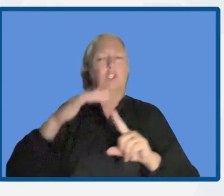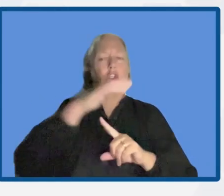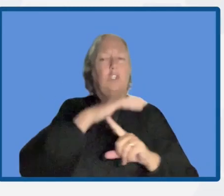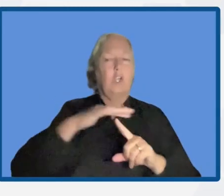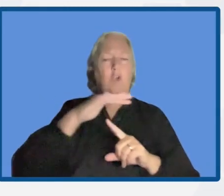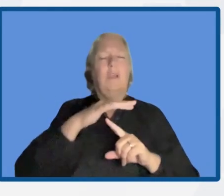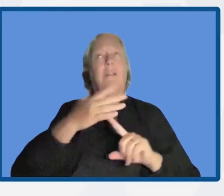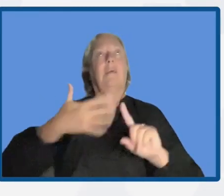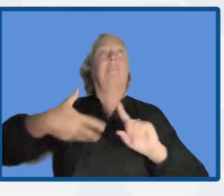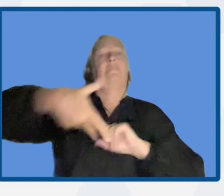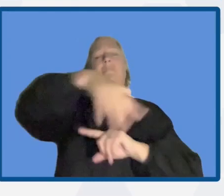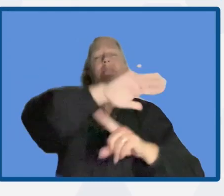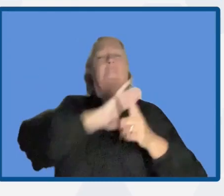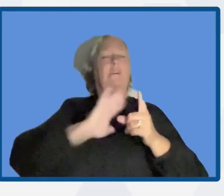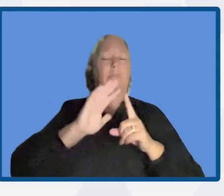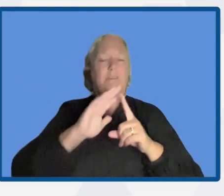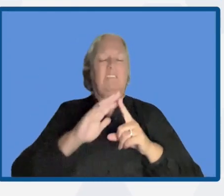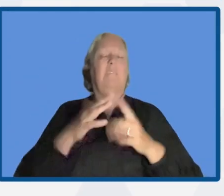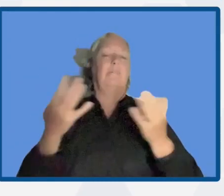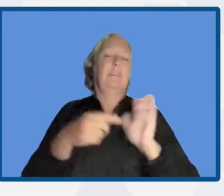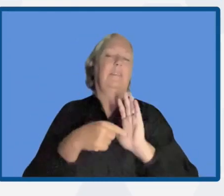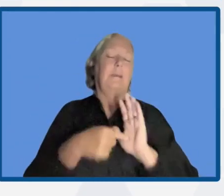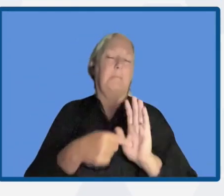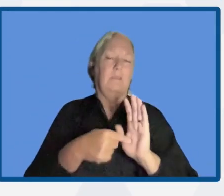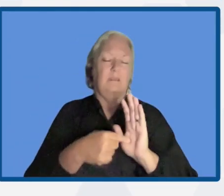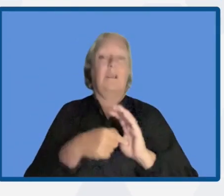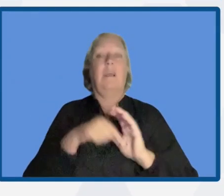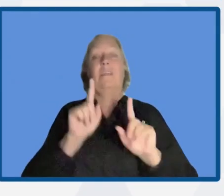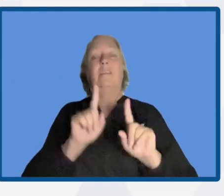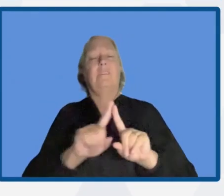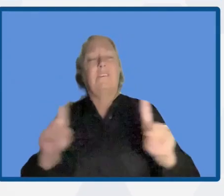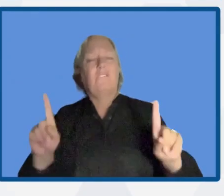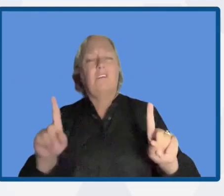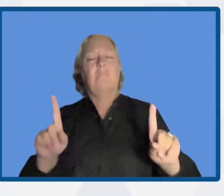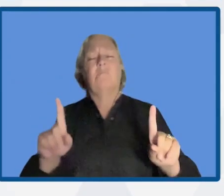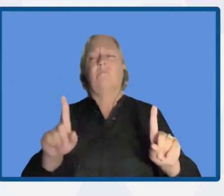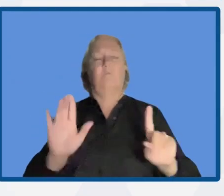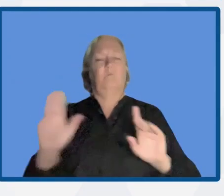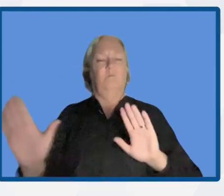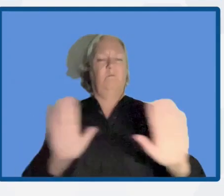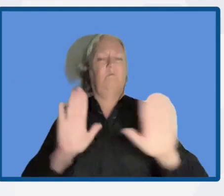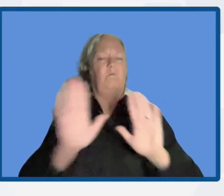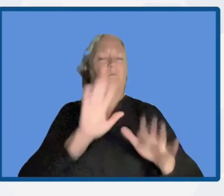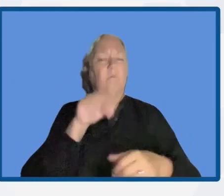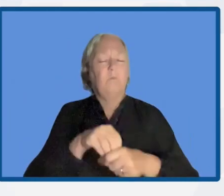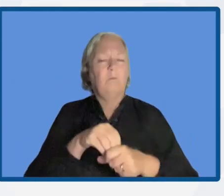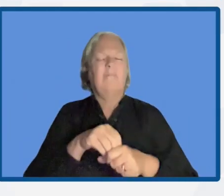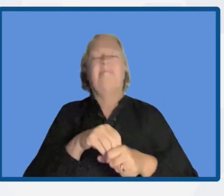i.e. taking into account the different variables at play, resources,